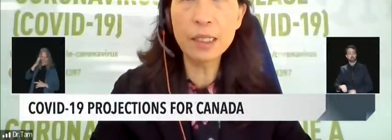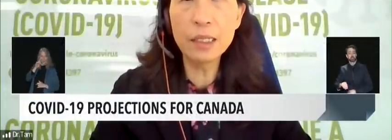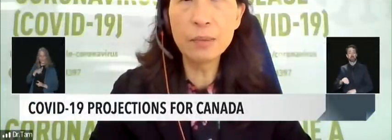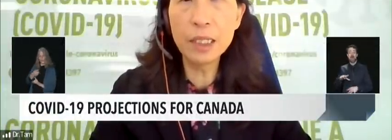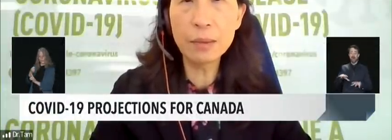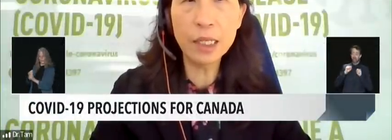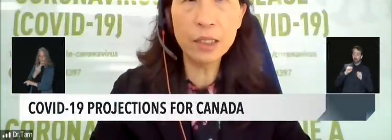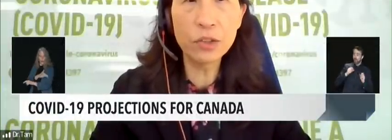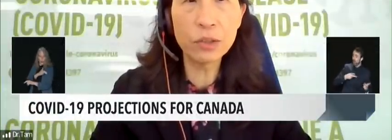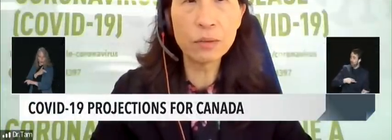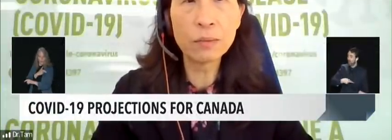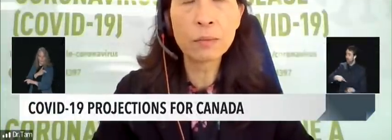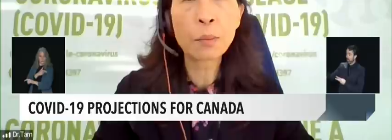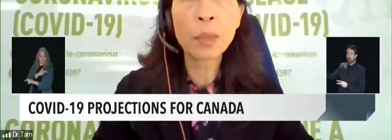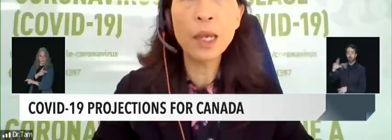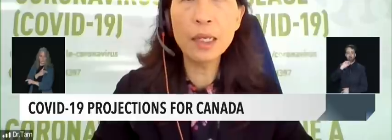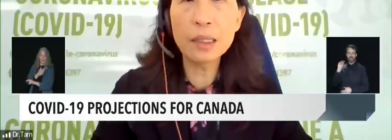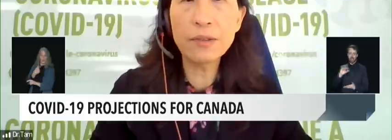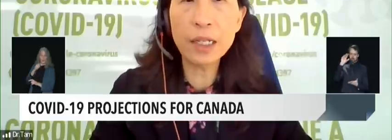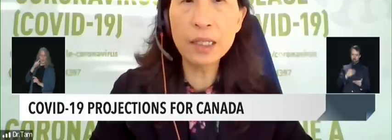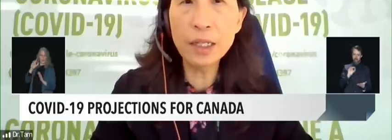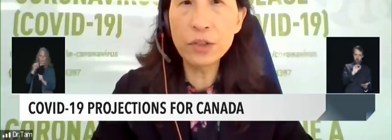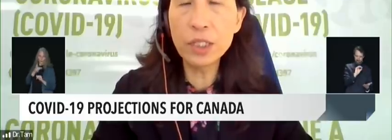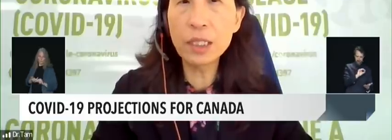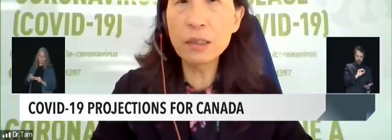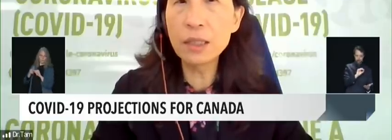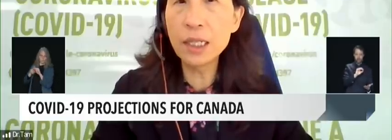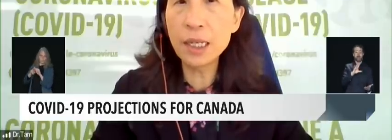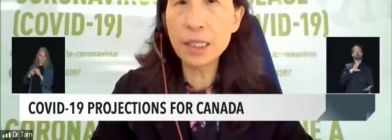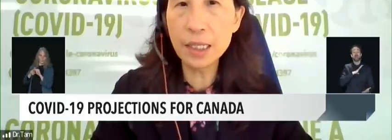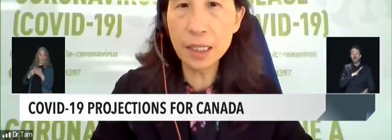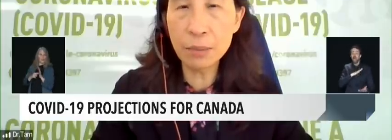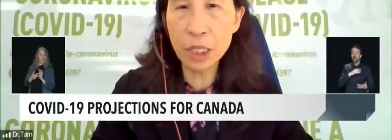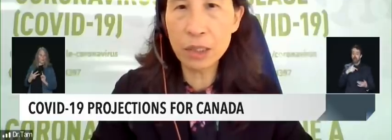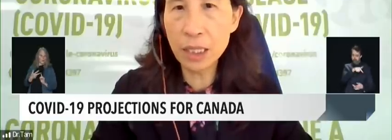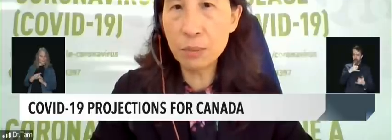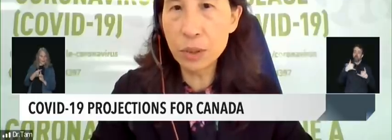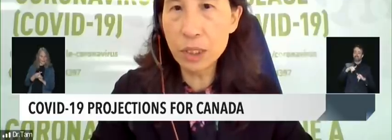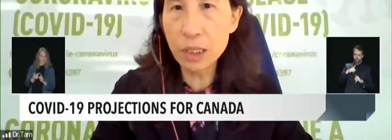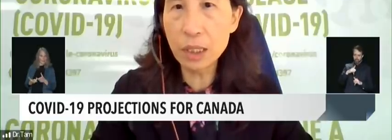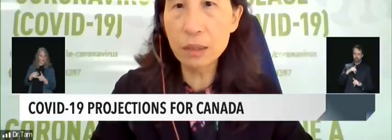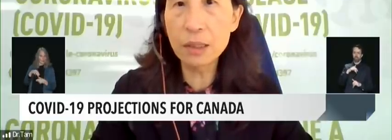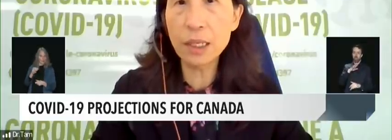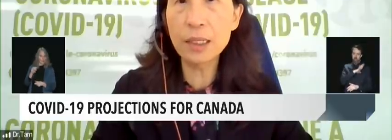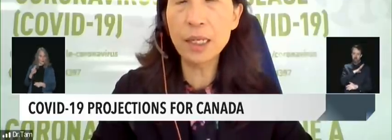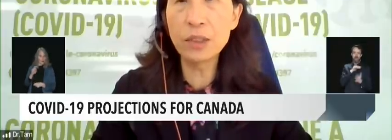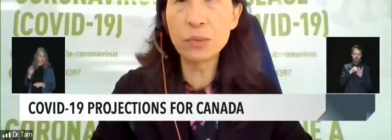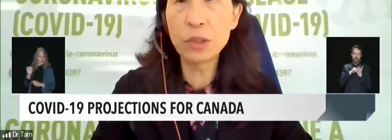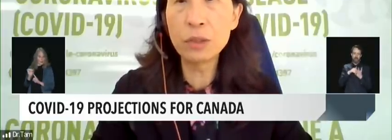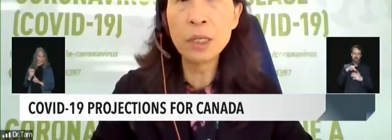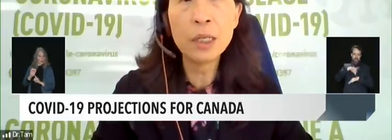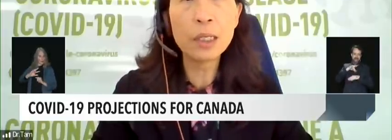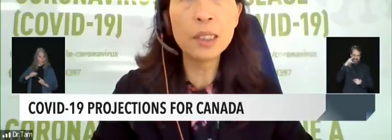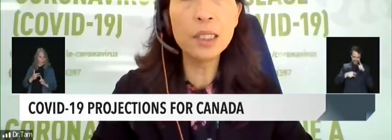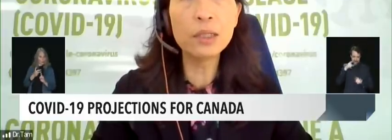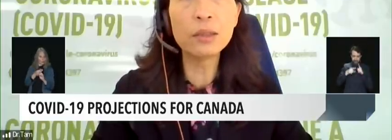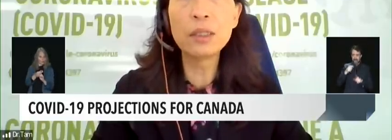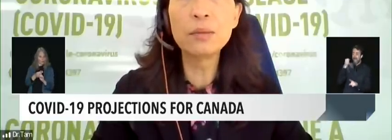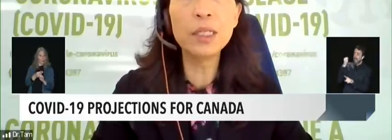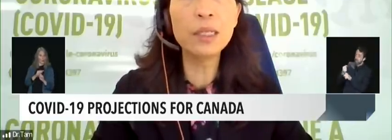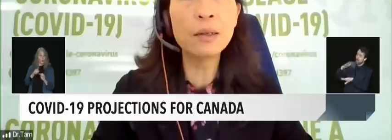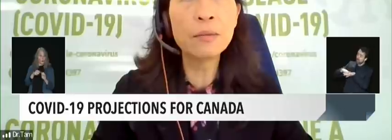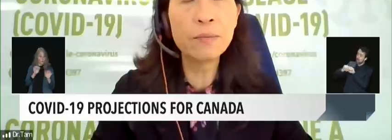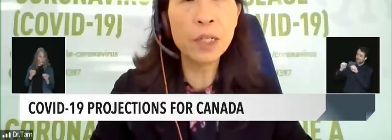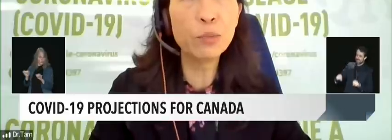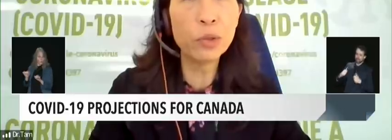is expected to be substantial. Hence, vaccination, including getting an mRNA booster dose as eligible, continues